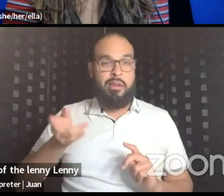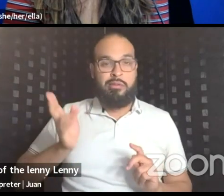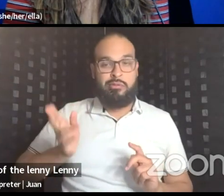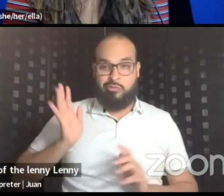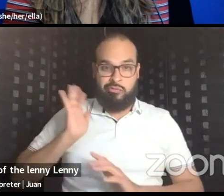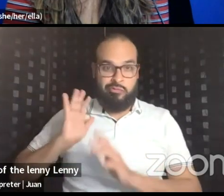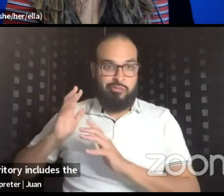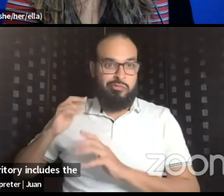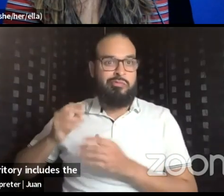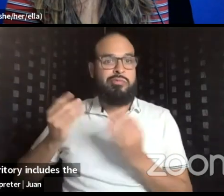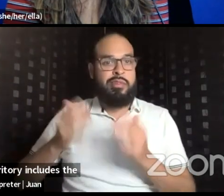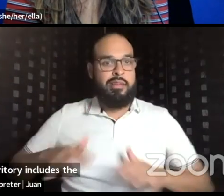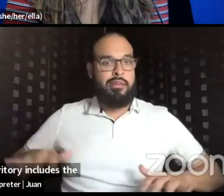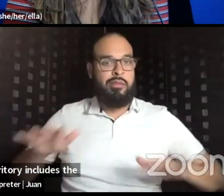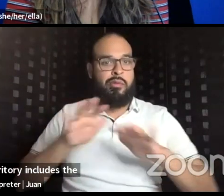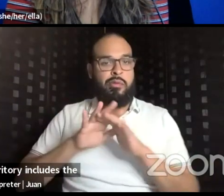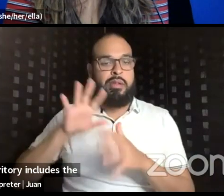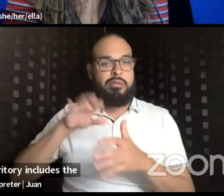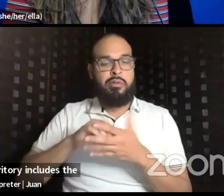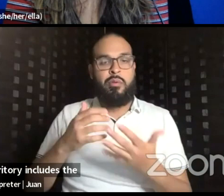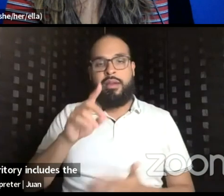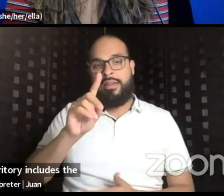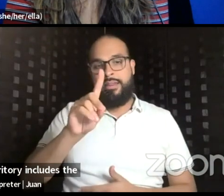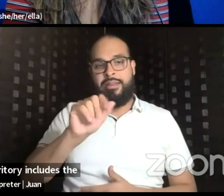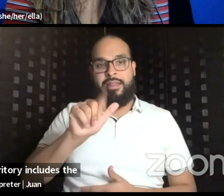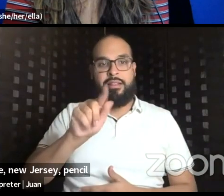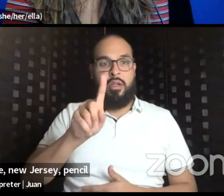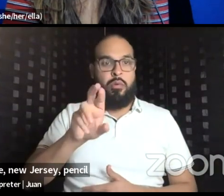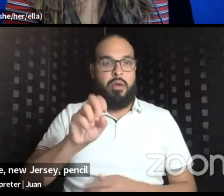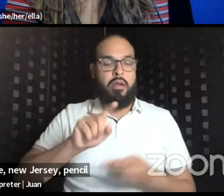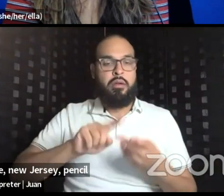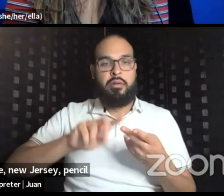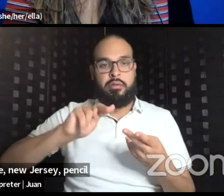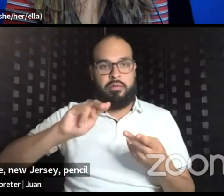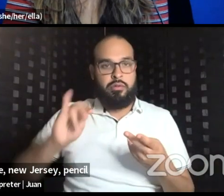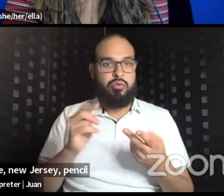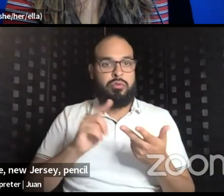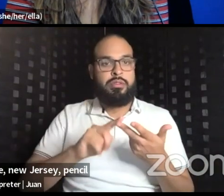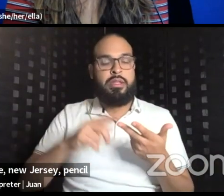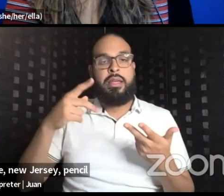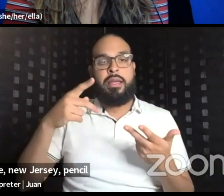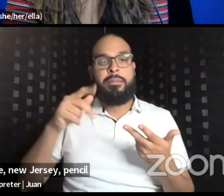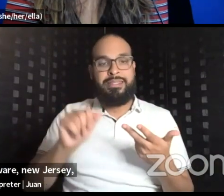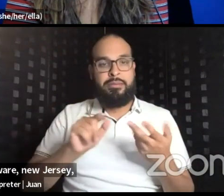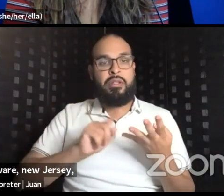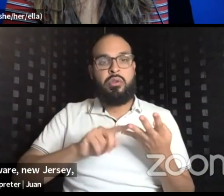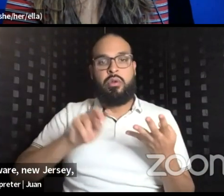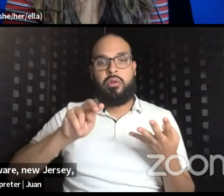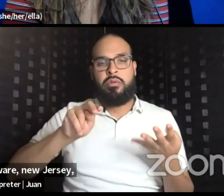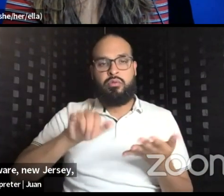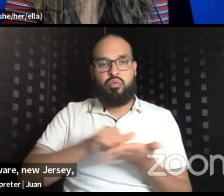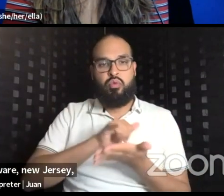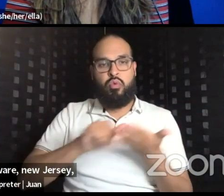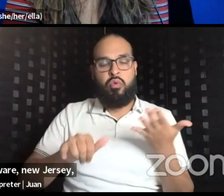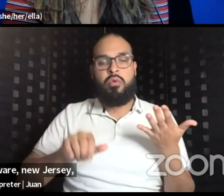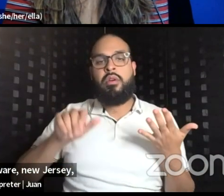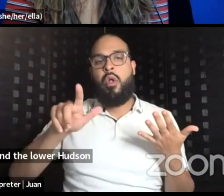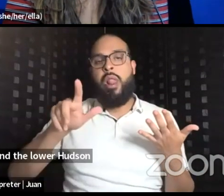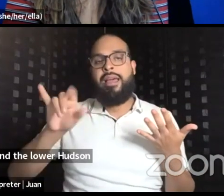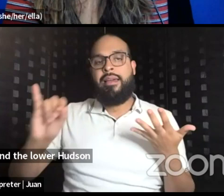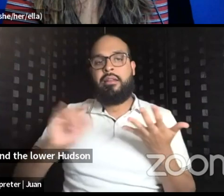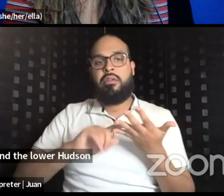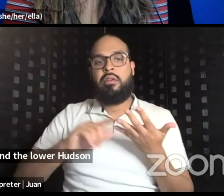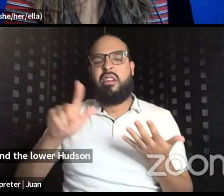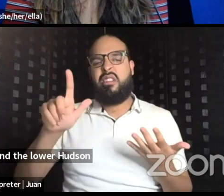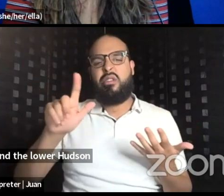colonially known as Delaware, New Jersey, Pennsylvania, New York, Long Island, and the Lower Hudson Valley. For more than